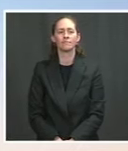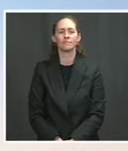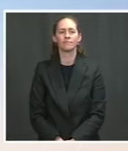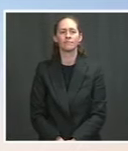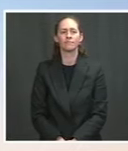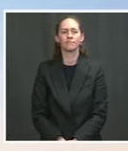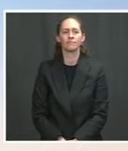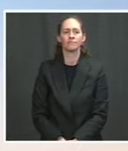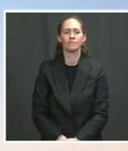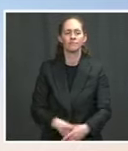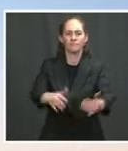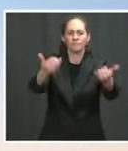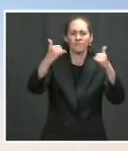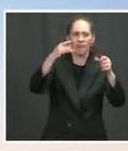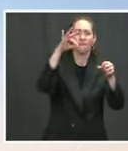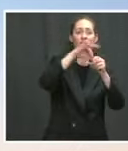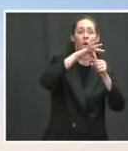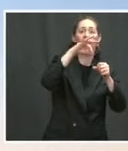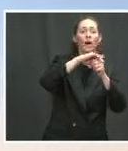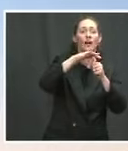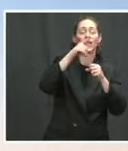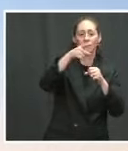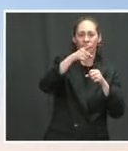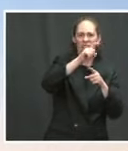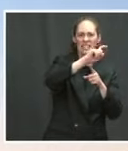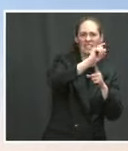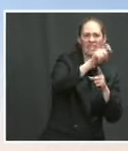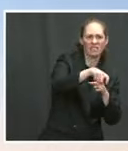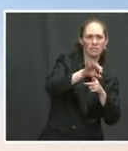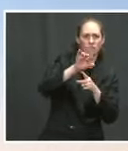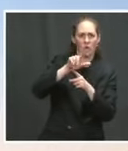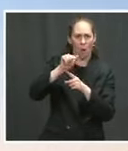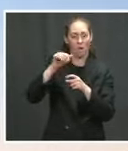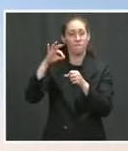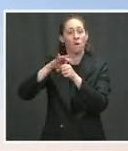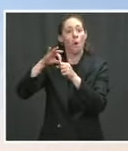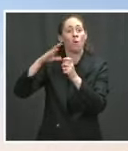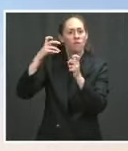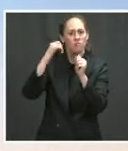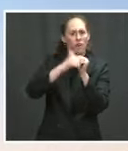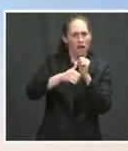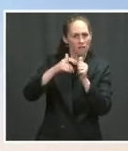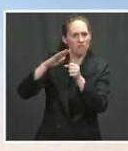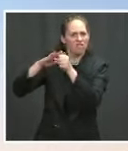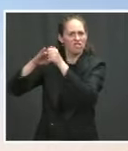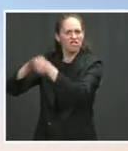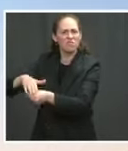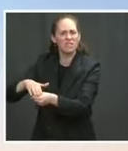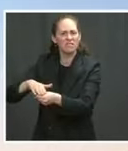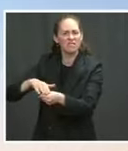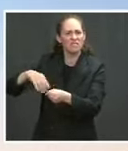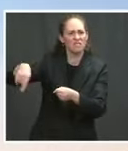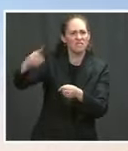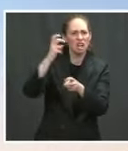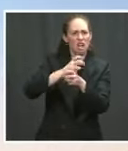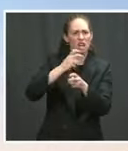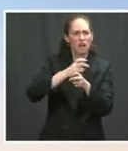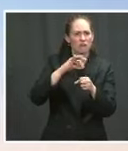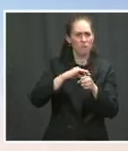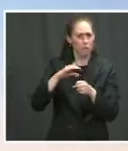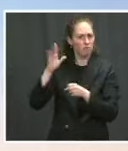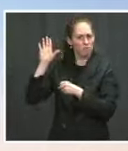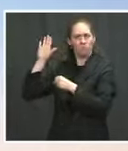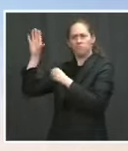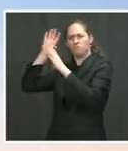these laws? And will he ask the Justice Department, or